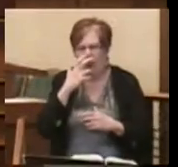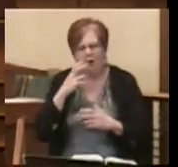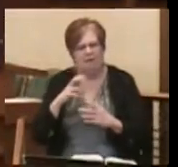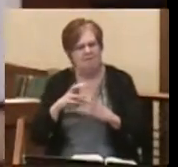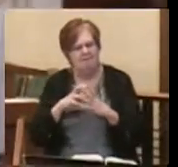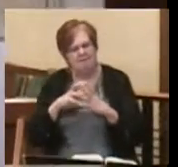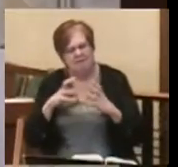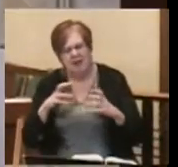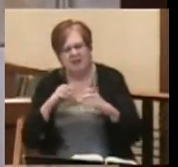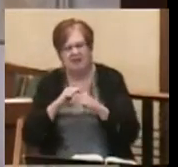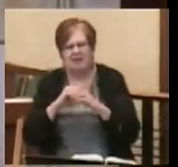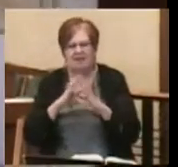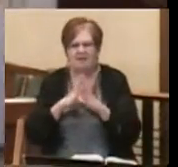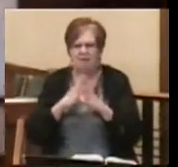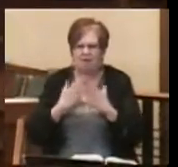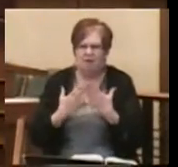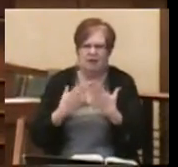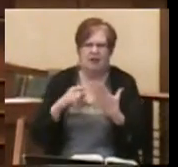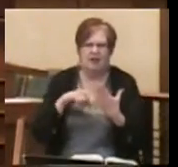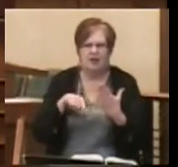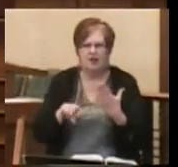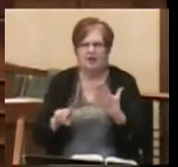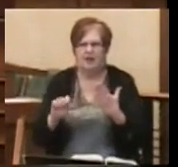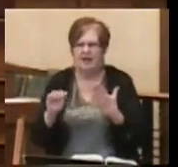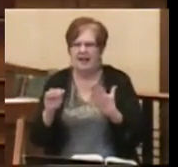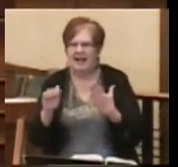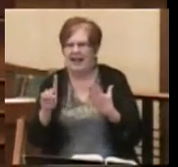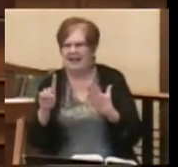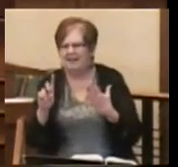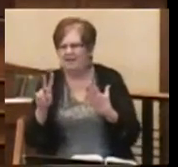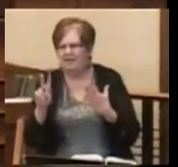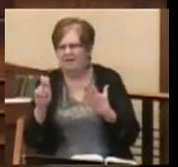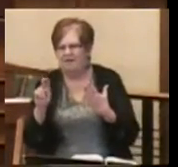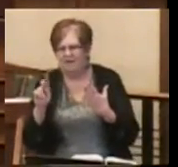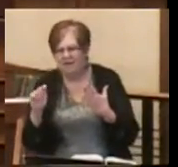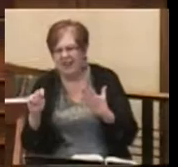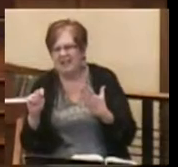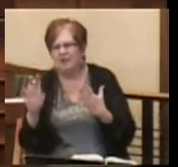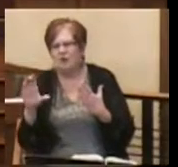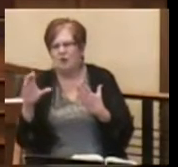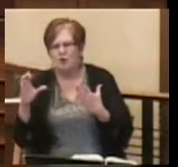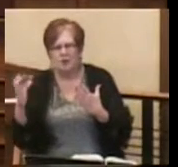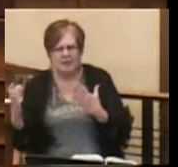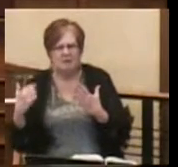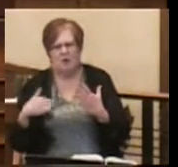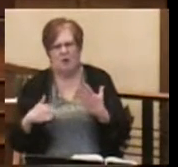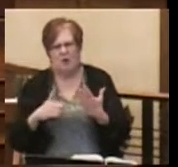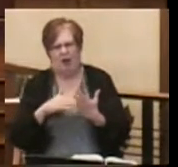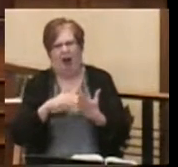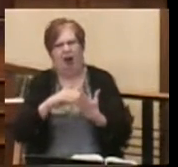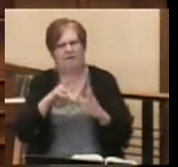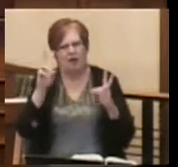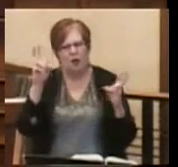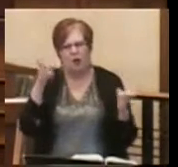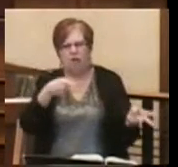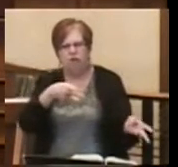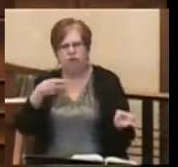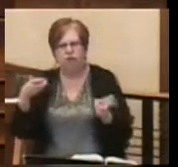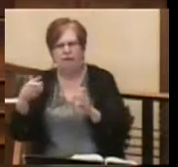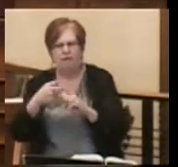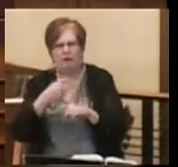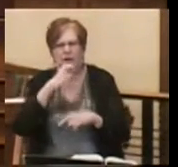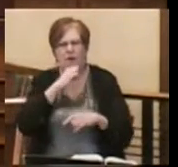It is a book that during Advent and Christmas is quoted more often than any other Old Testament book.